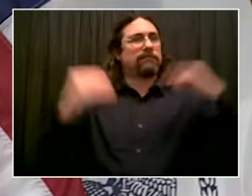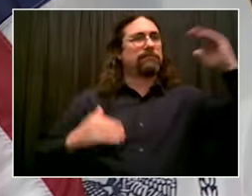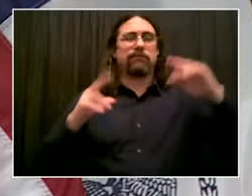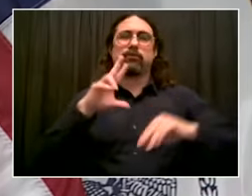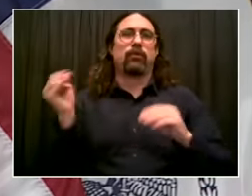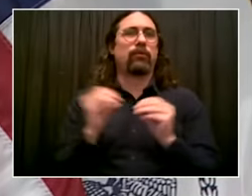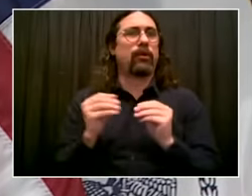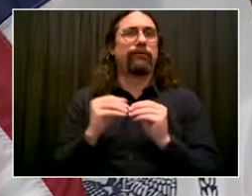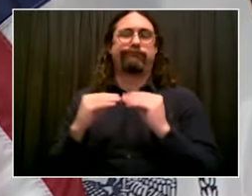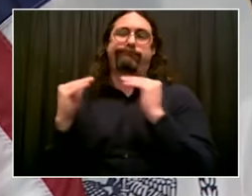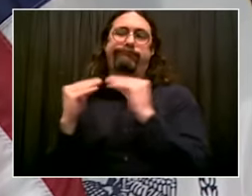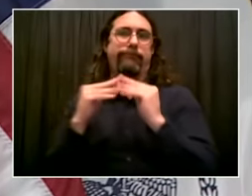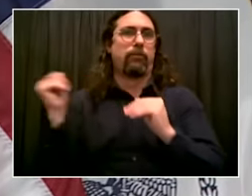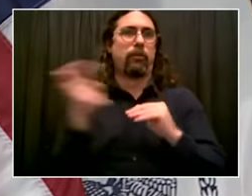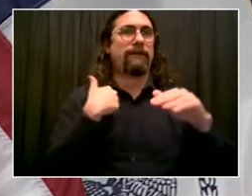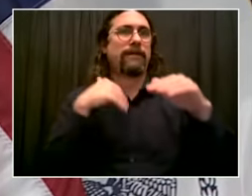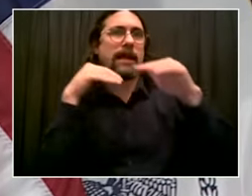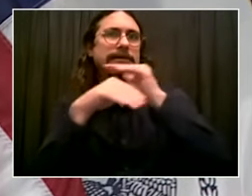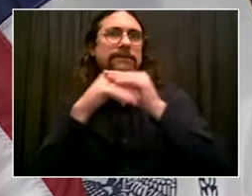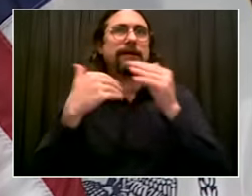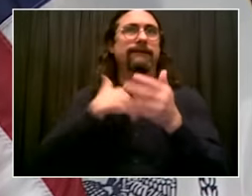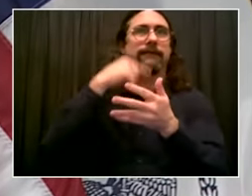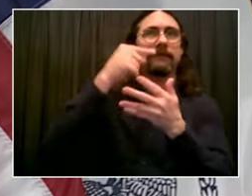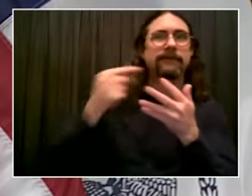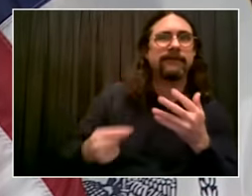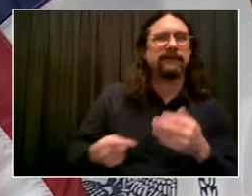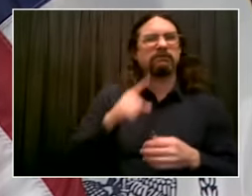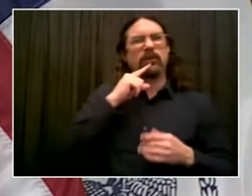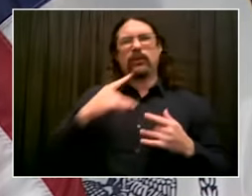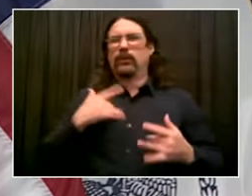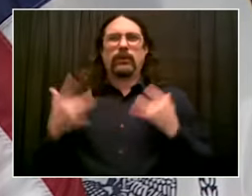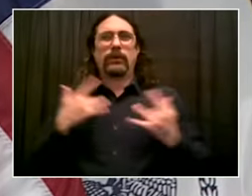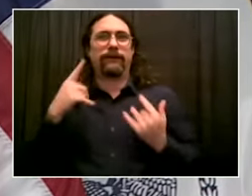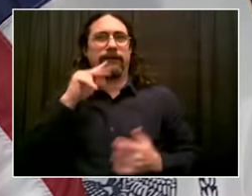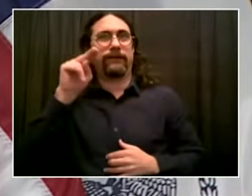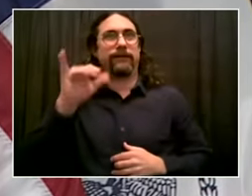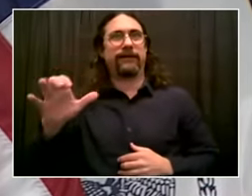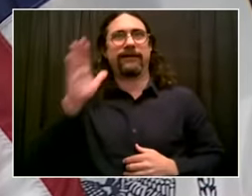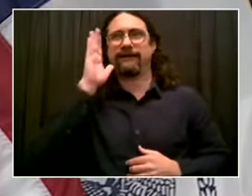That's exciting for the future of the city. So I look forward to doing this work together. Thank you, everybody.